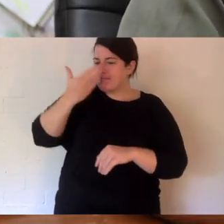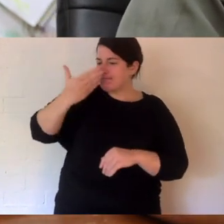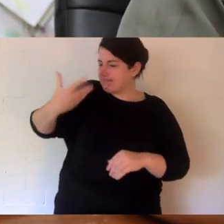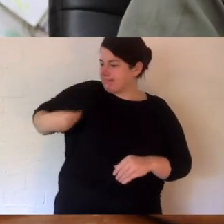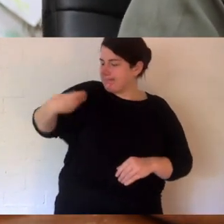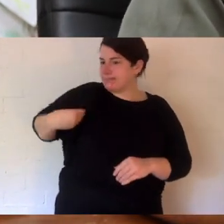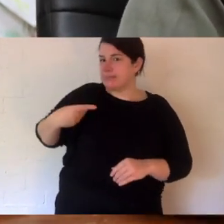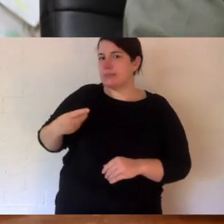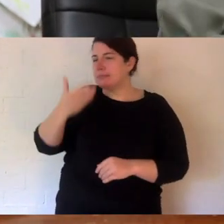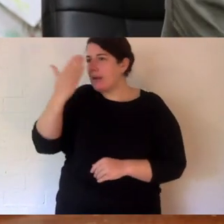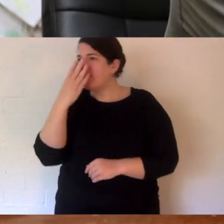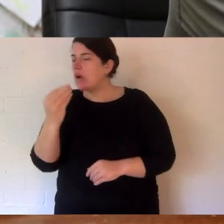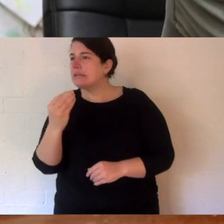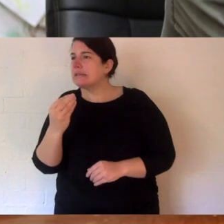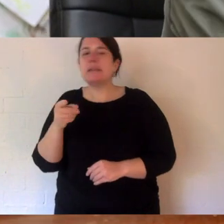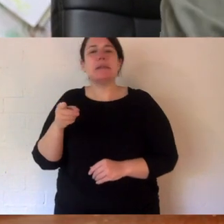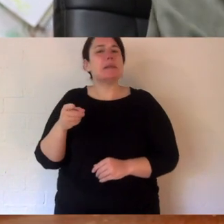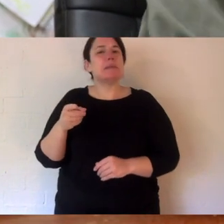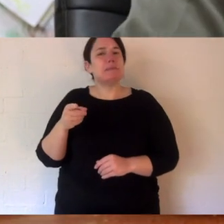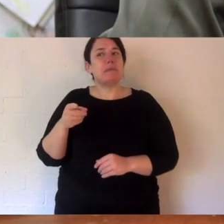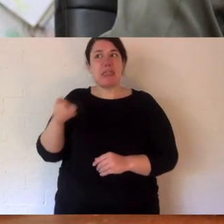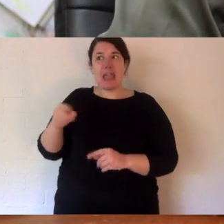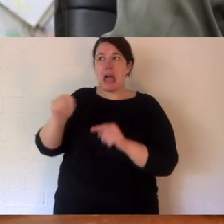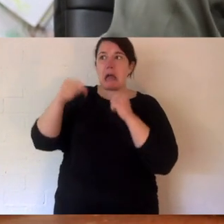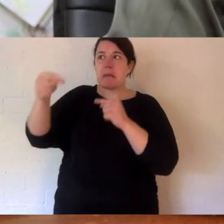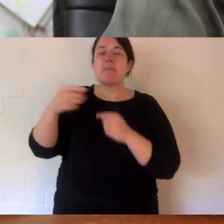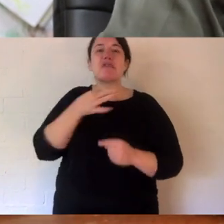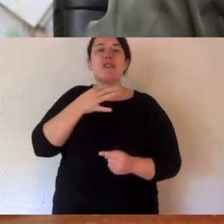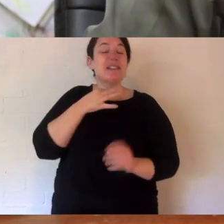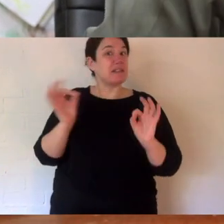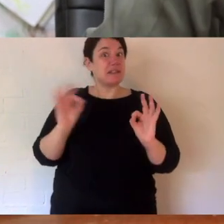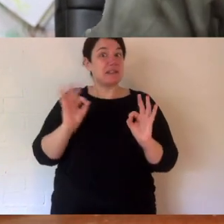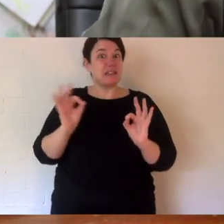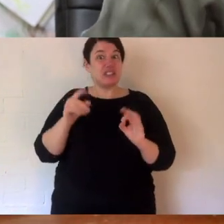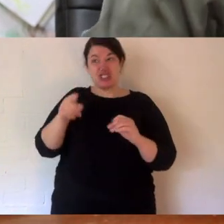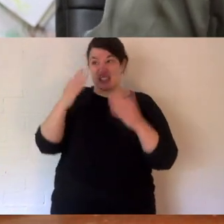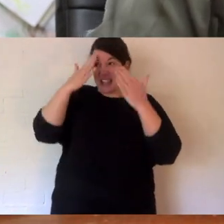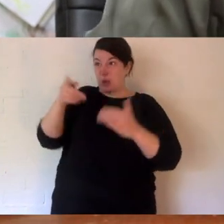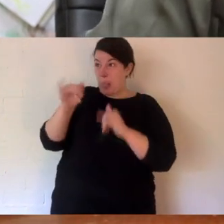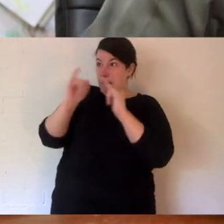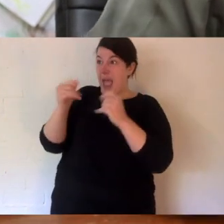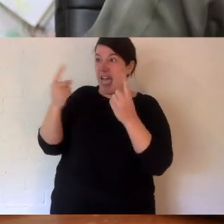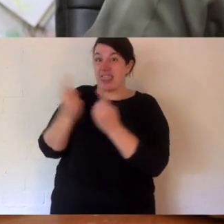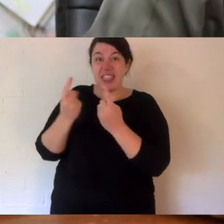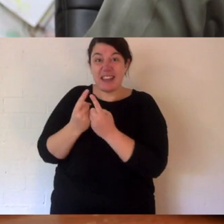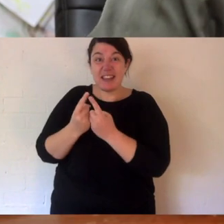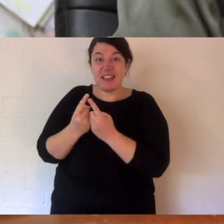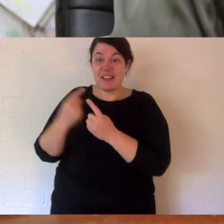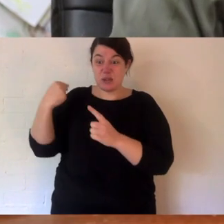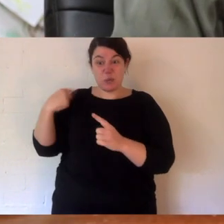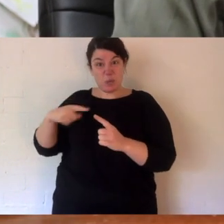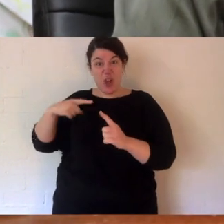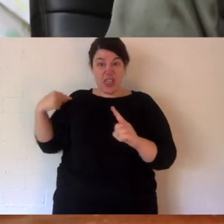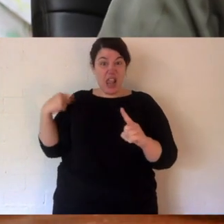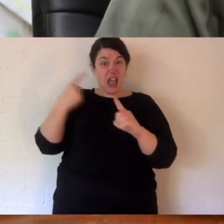it's wee, it's urine, or the scent from its fur, Ella doesn't recognize it as a threat. She doesn't even know it's a bad thing. And